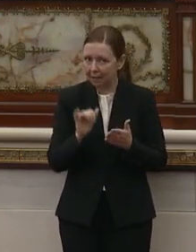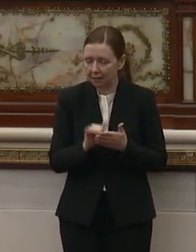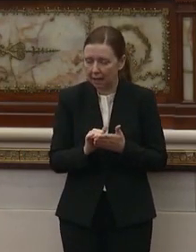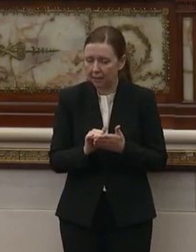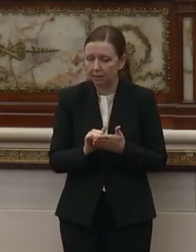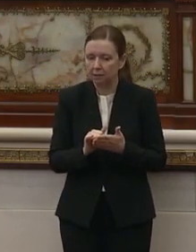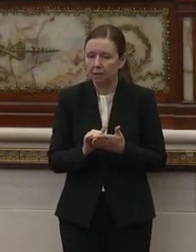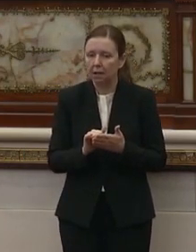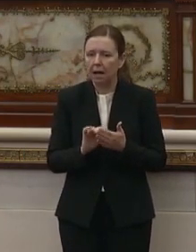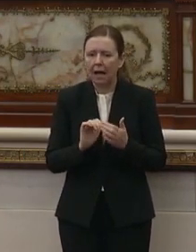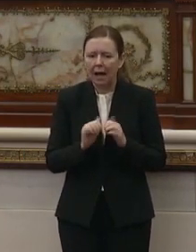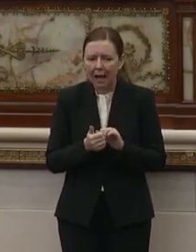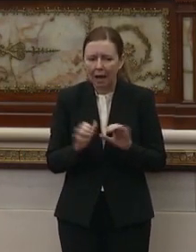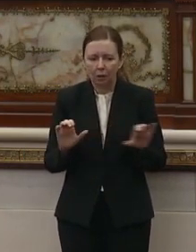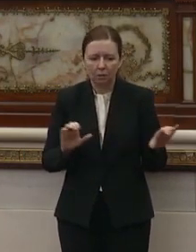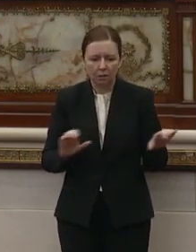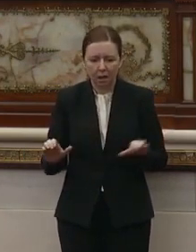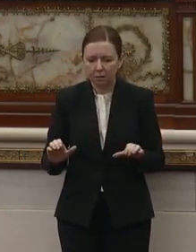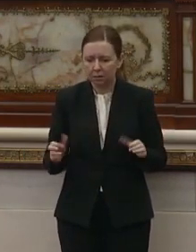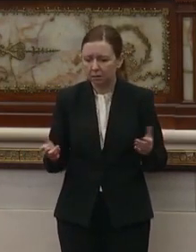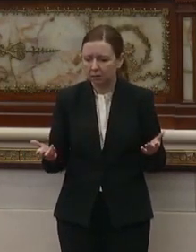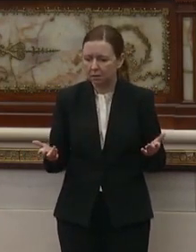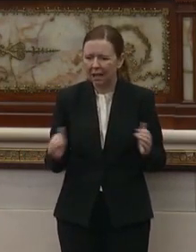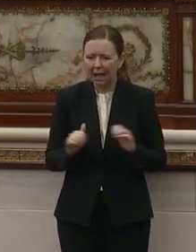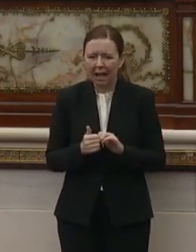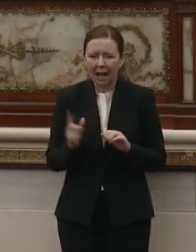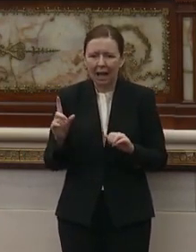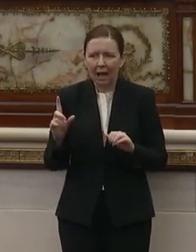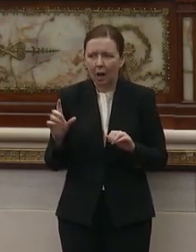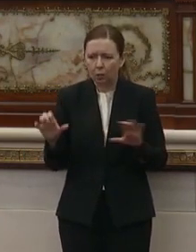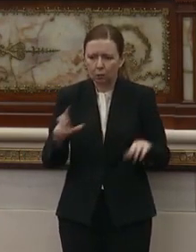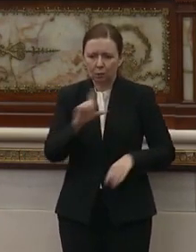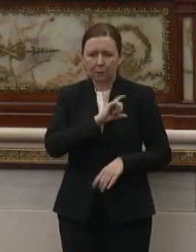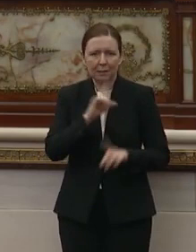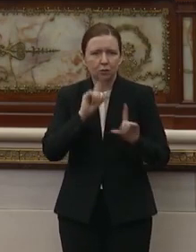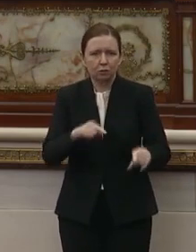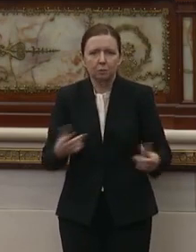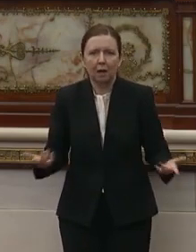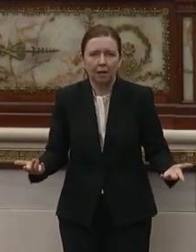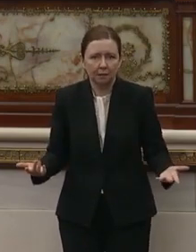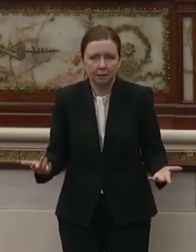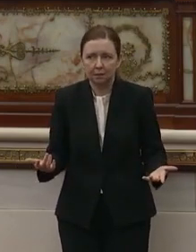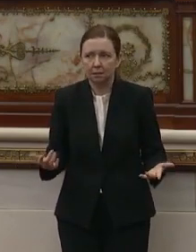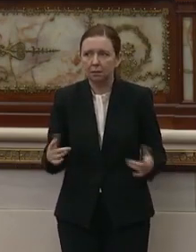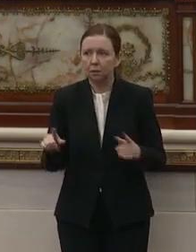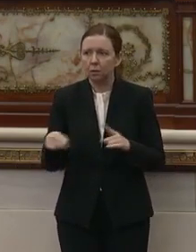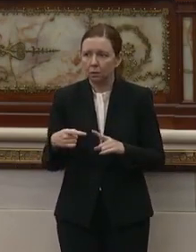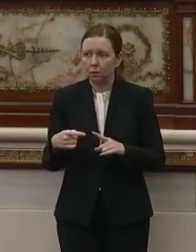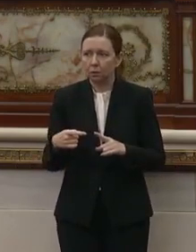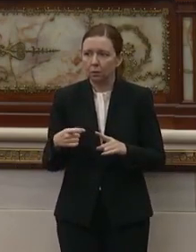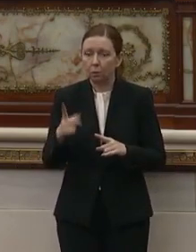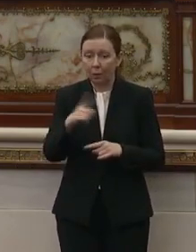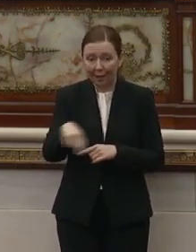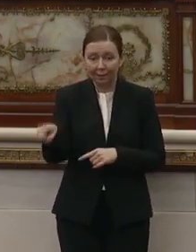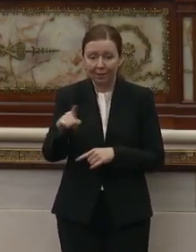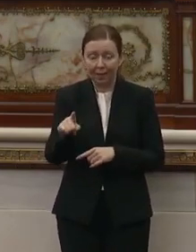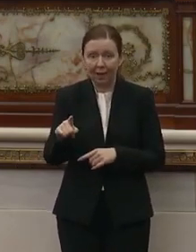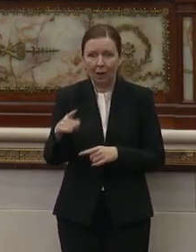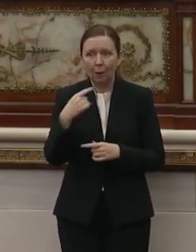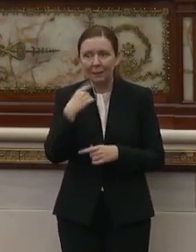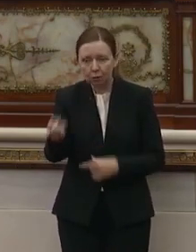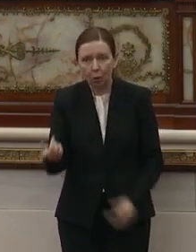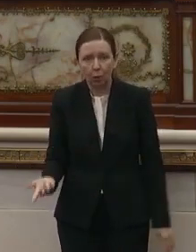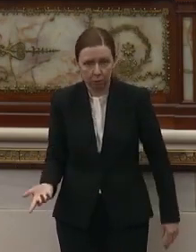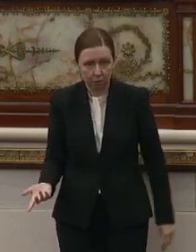that how does how do the police respond when they are being told